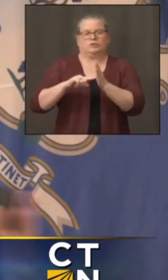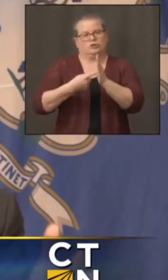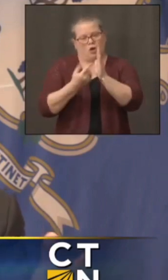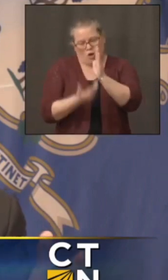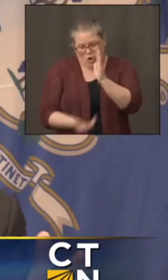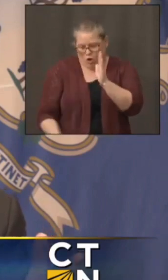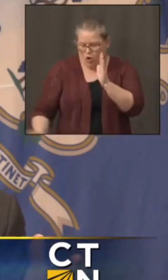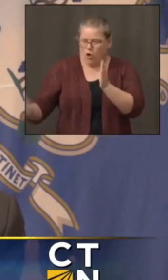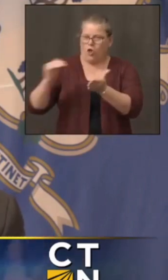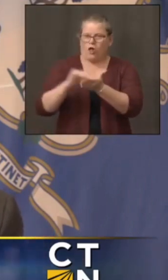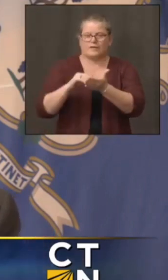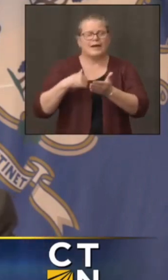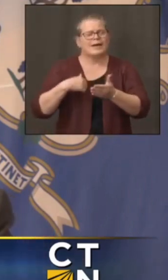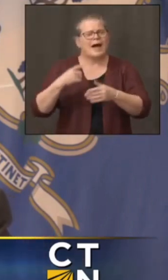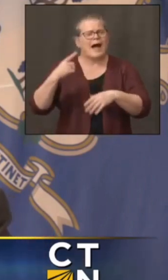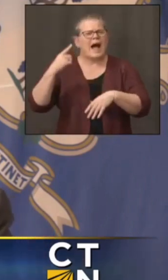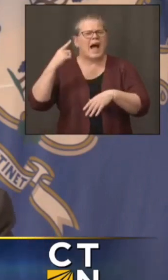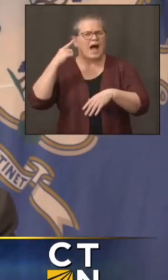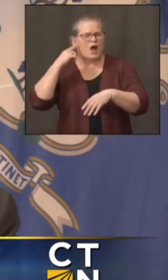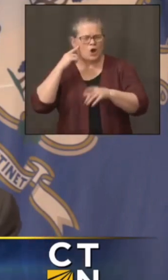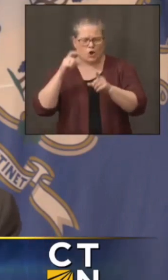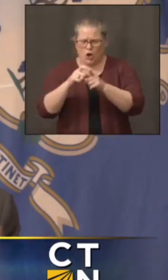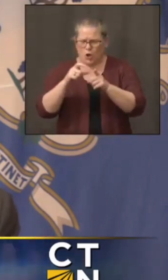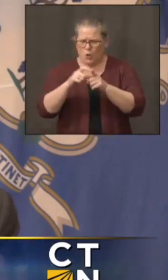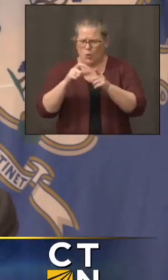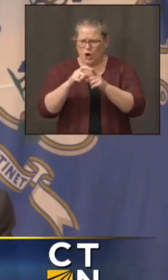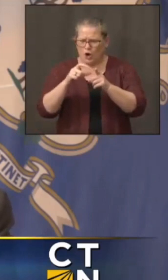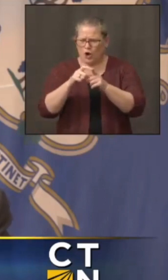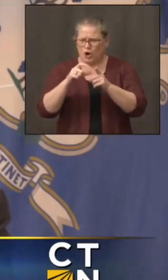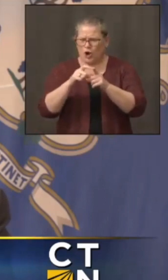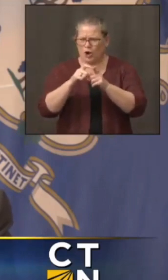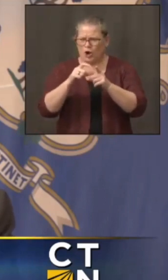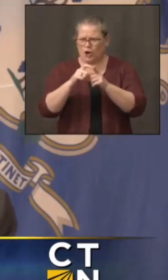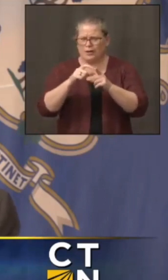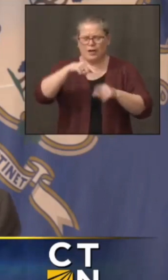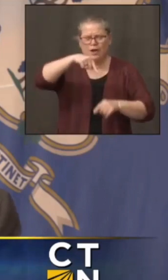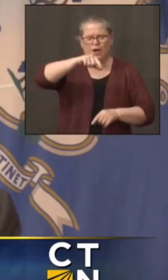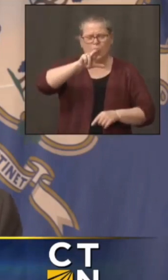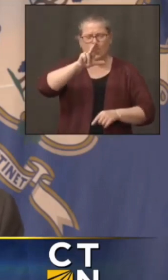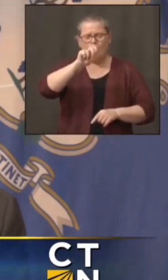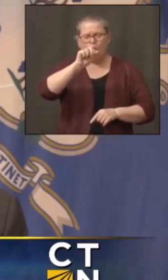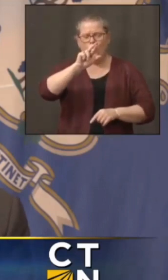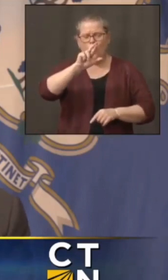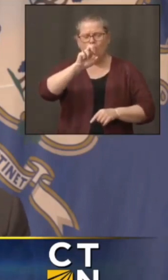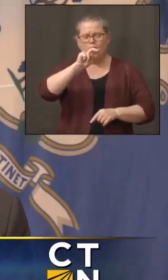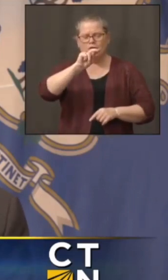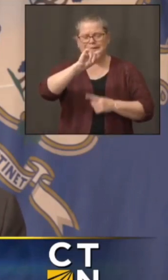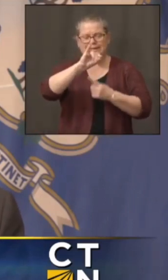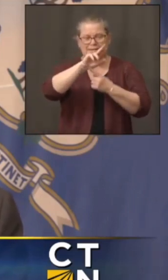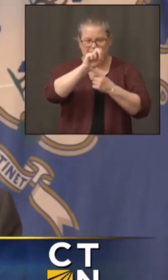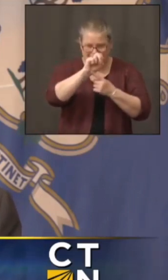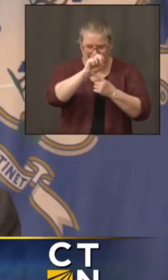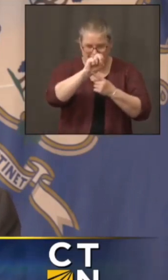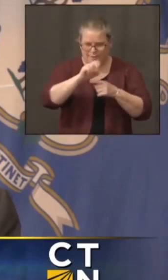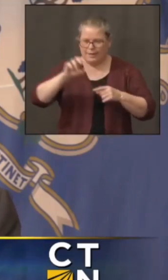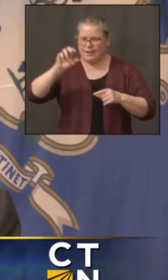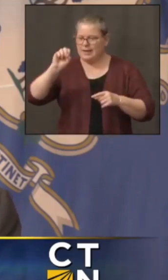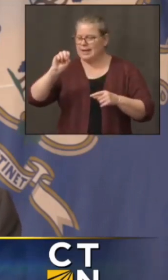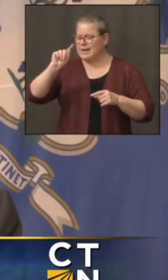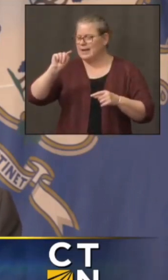was a combination of quarantine and eternity, quaternity, something like that. Here we go again.